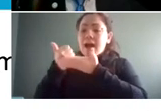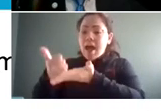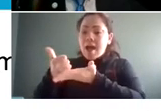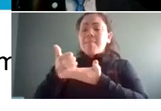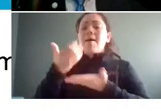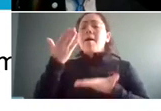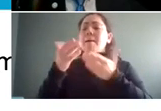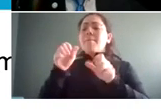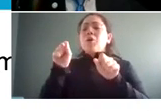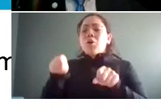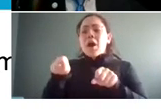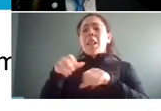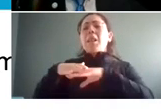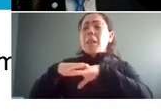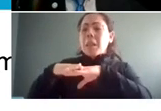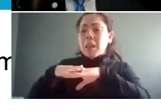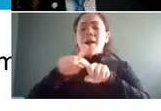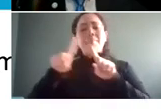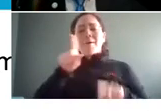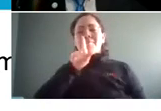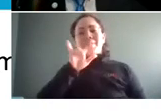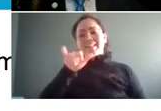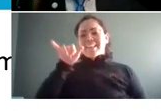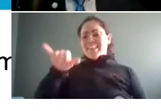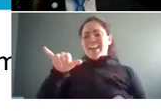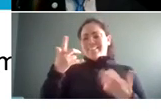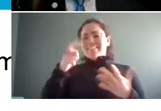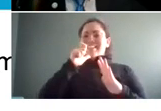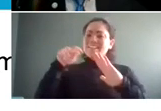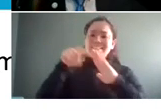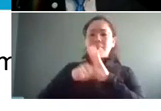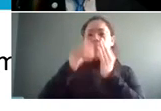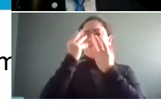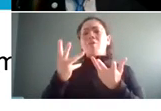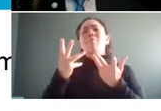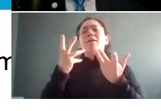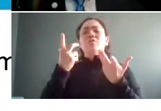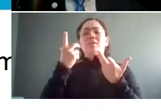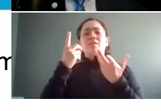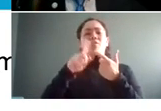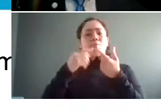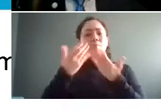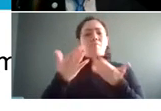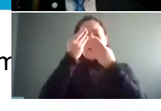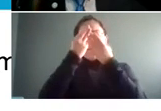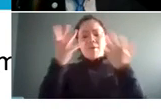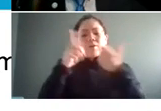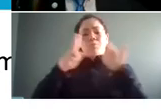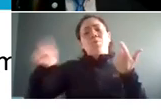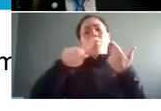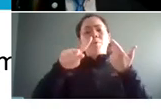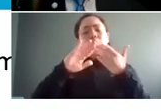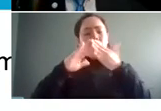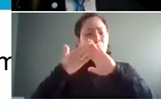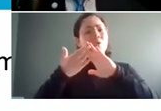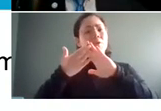get the job done we view that as kind of the bare minimum for providing information to our deaf and hard of hearing employees as